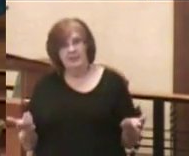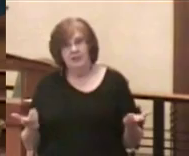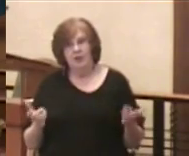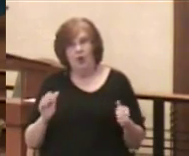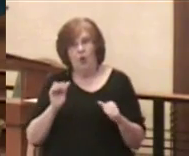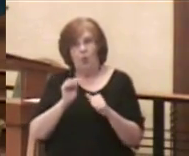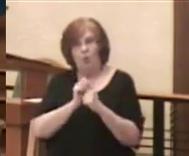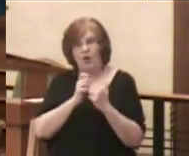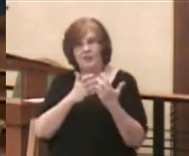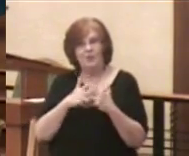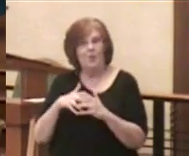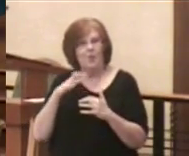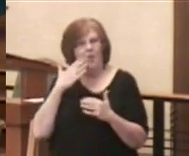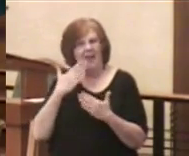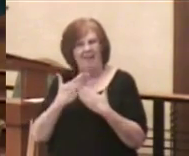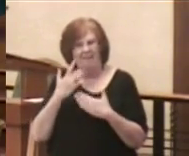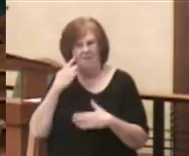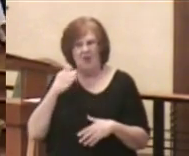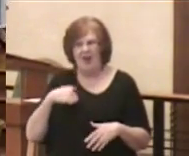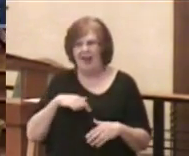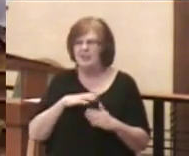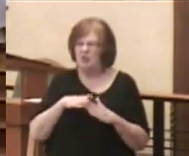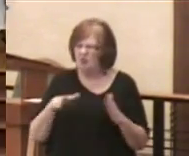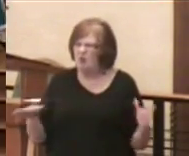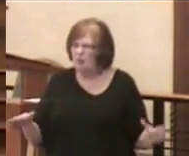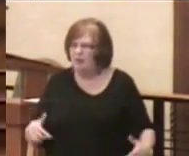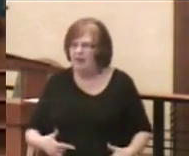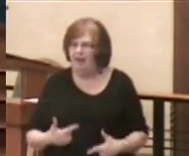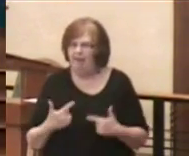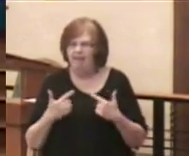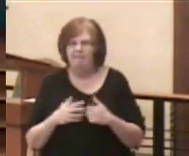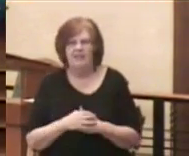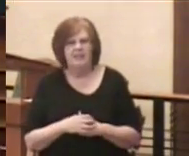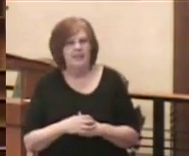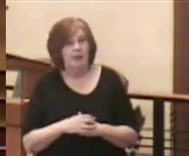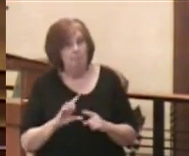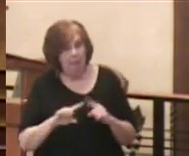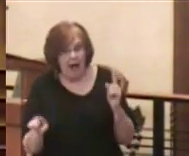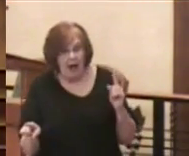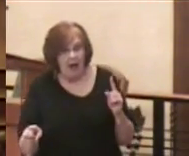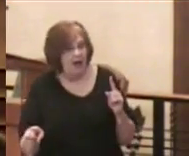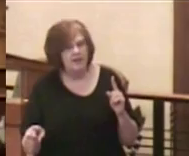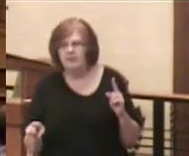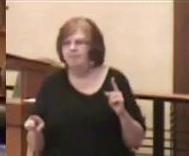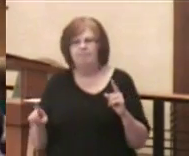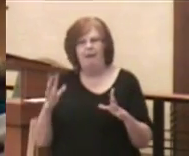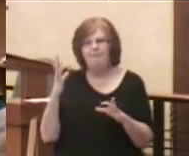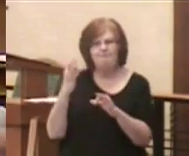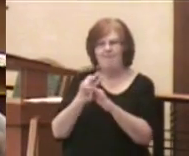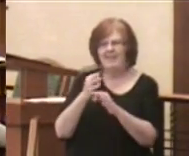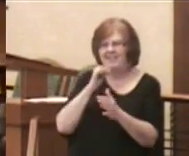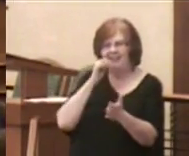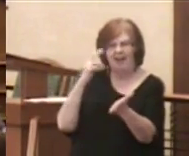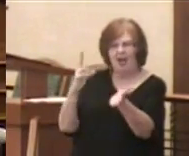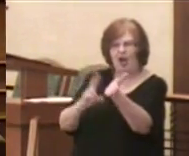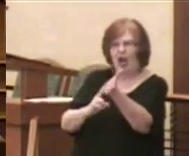works very well for us in general life. But faith isn't a contract.